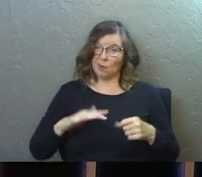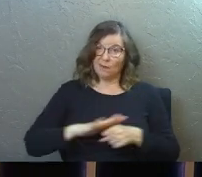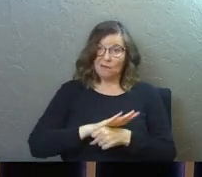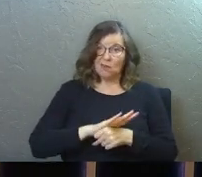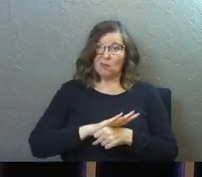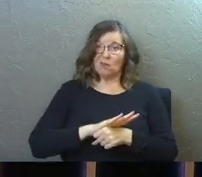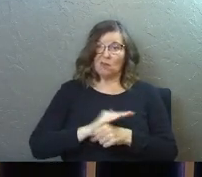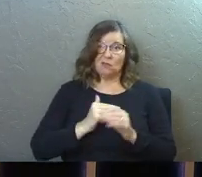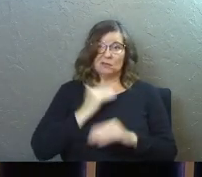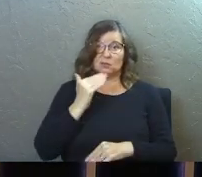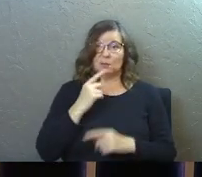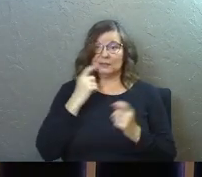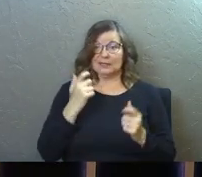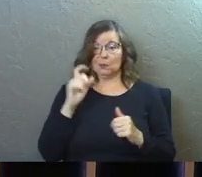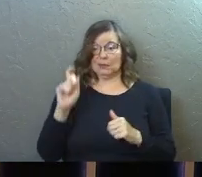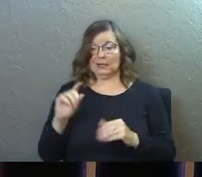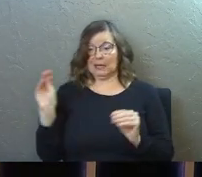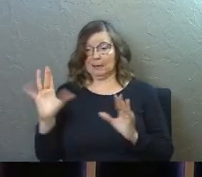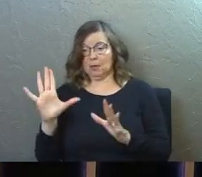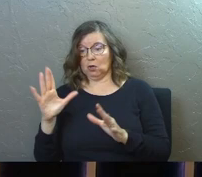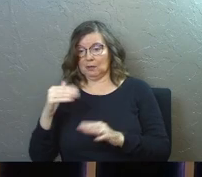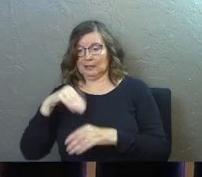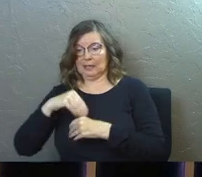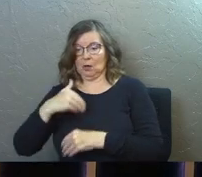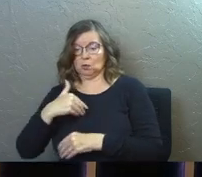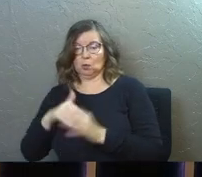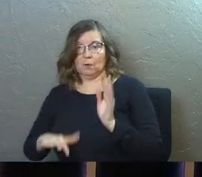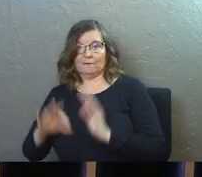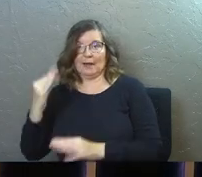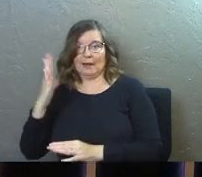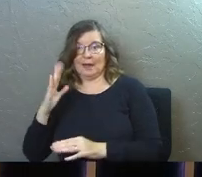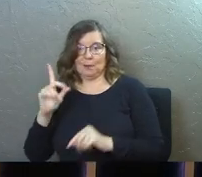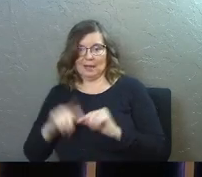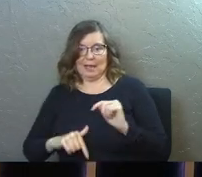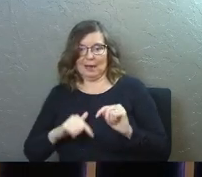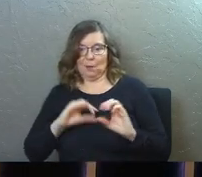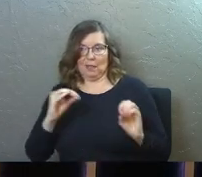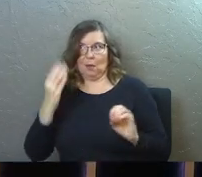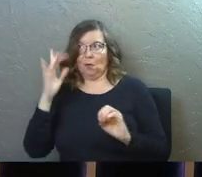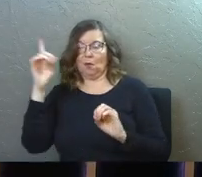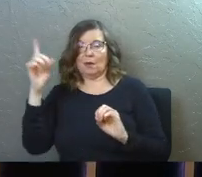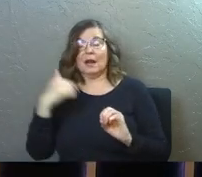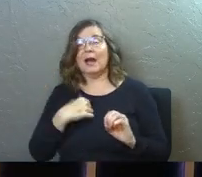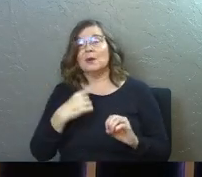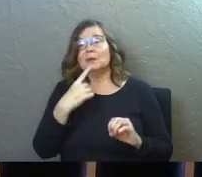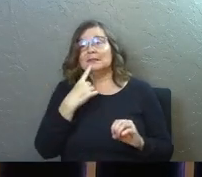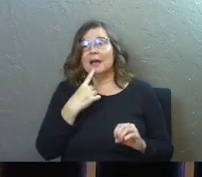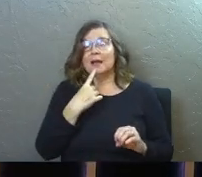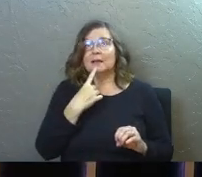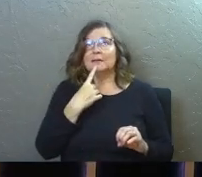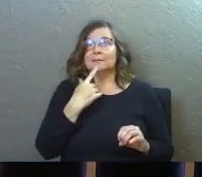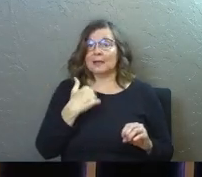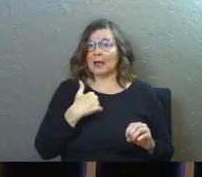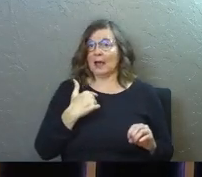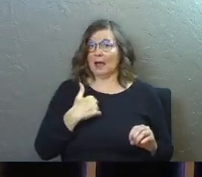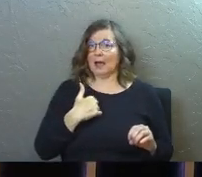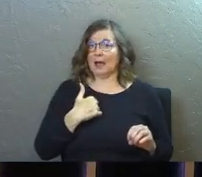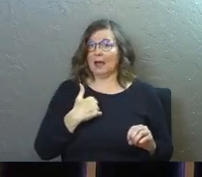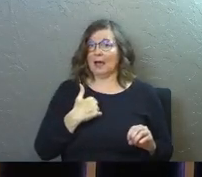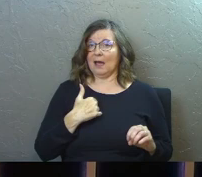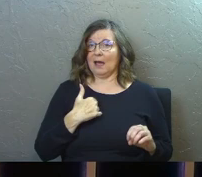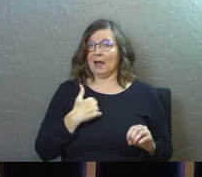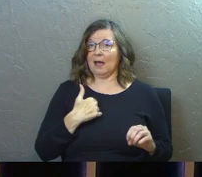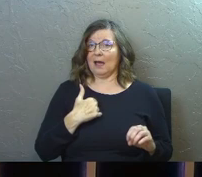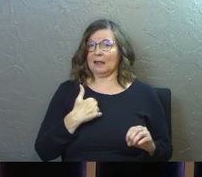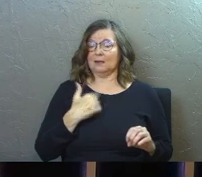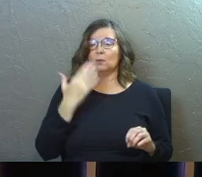need almost a miracle inside of our souls to find God? Um, I would say I hold this with